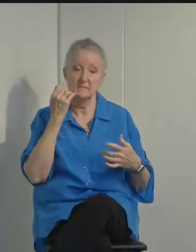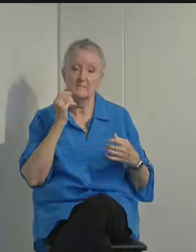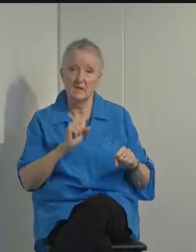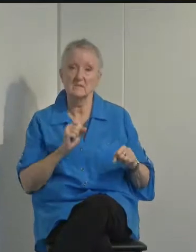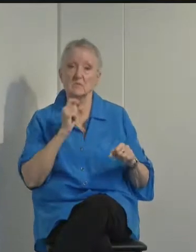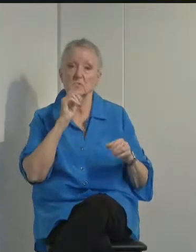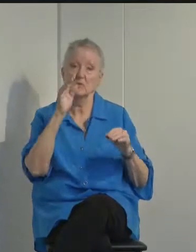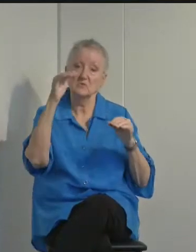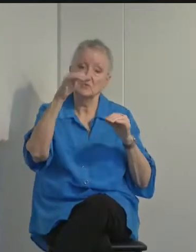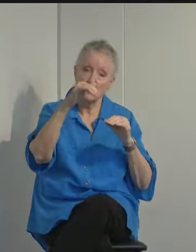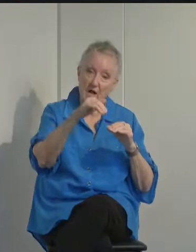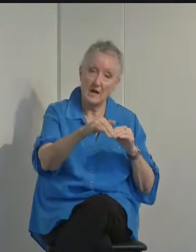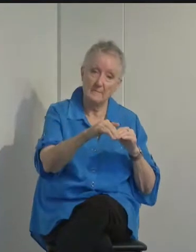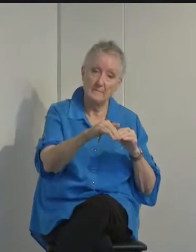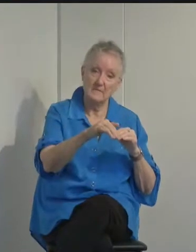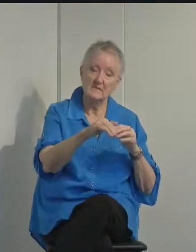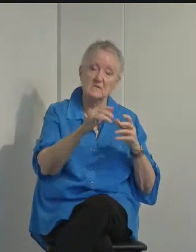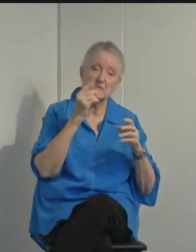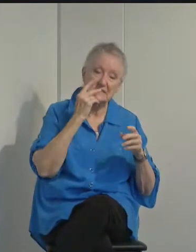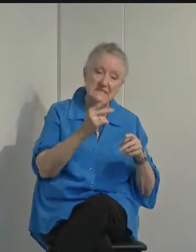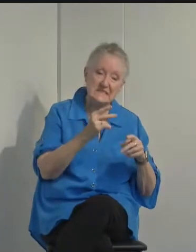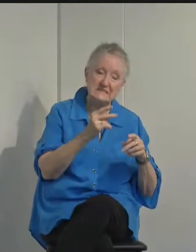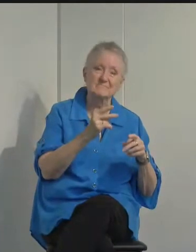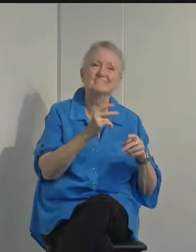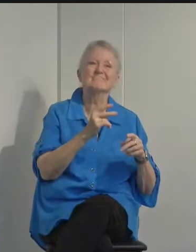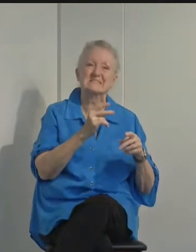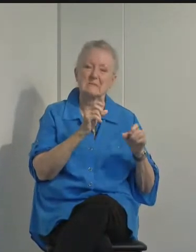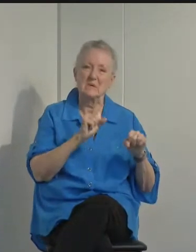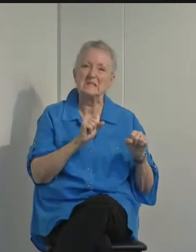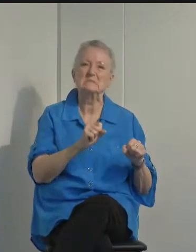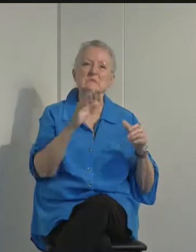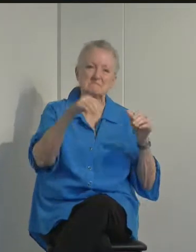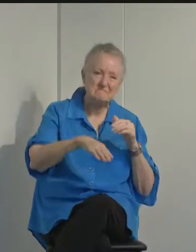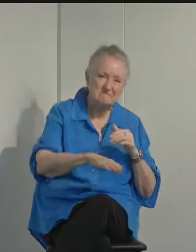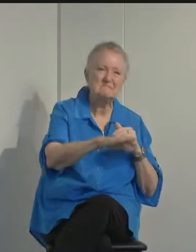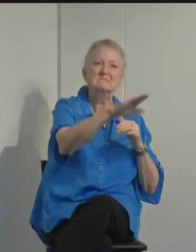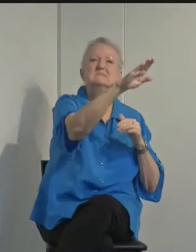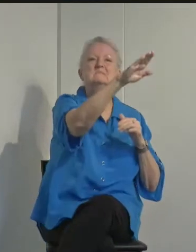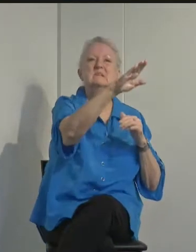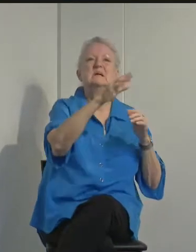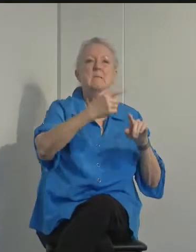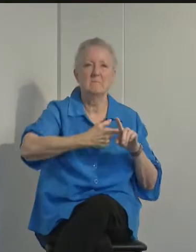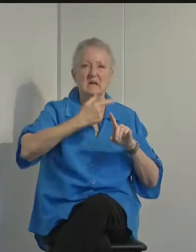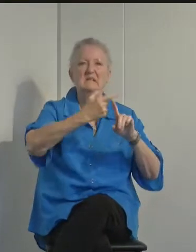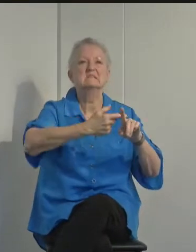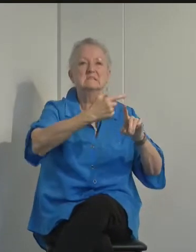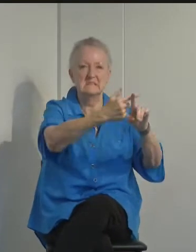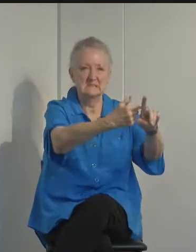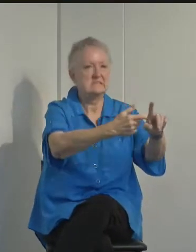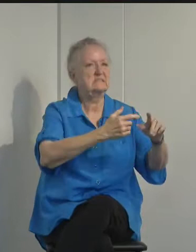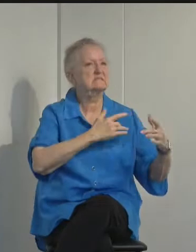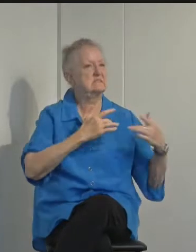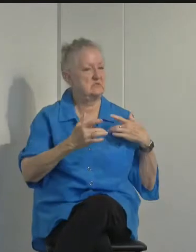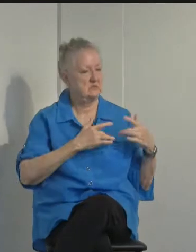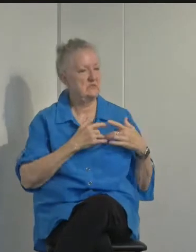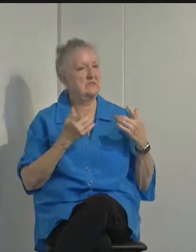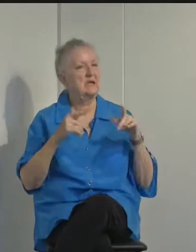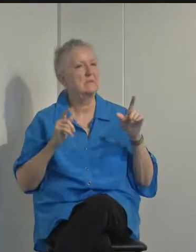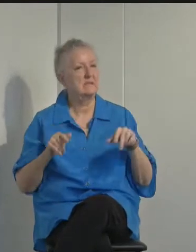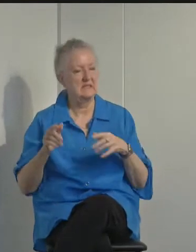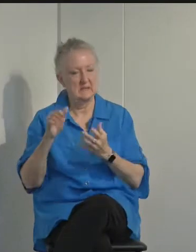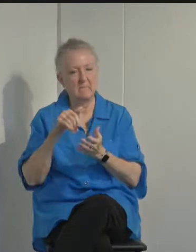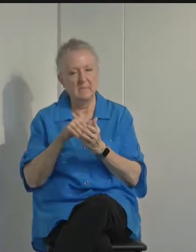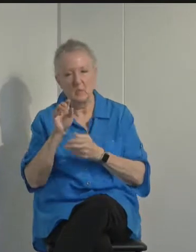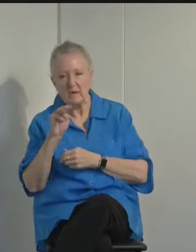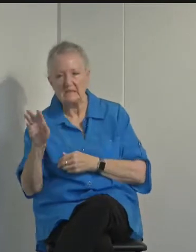region is temporary and numbers will go back up in coming months. We're seeing very, very concerning trends in the Midwest and other parts of the